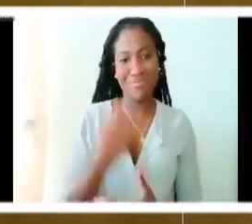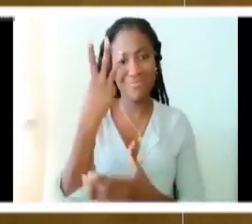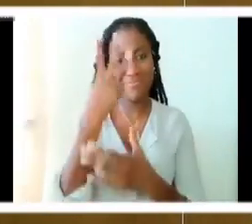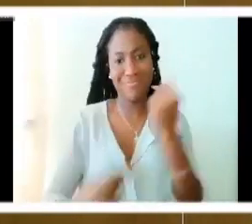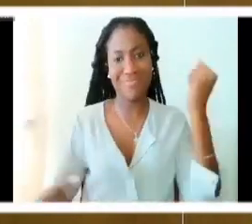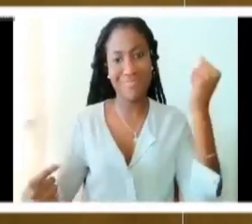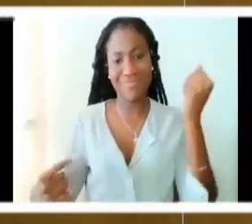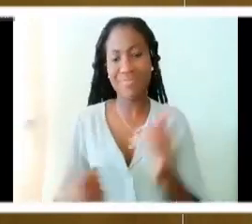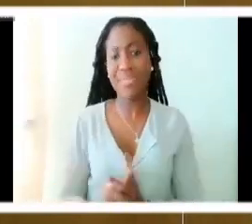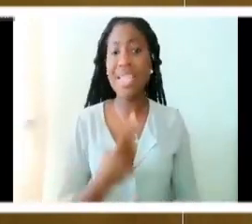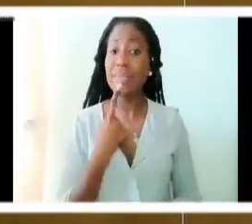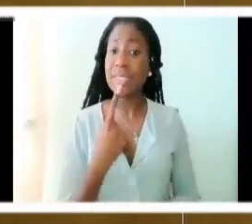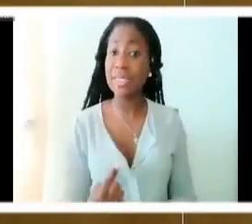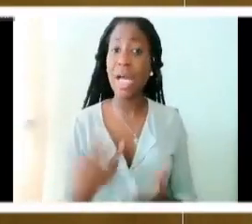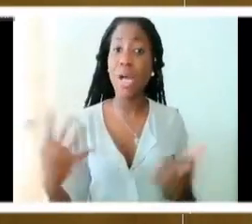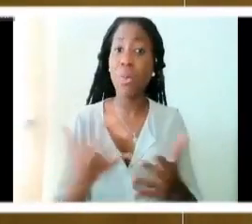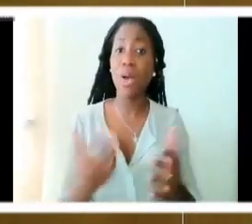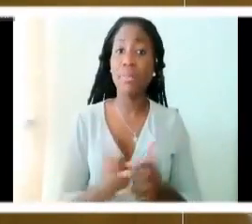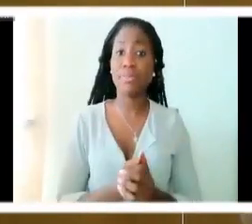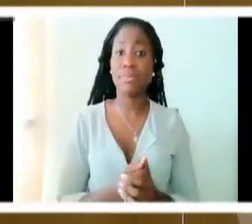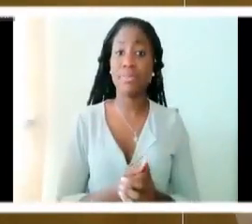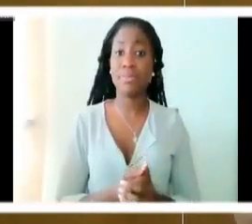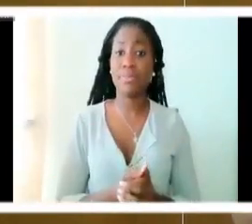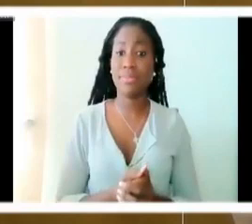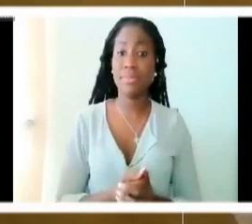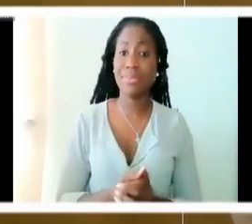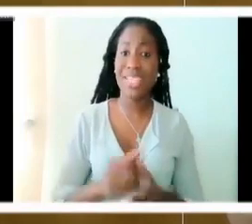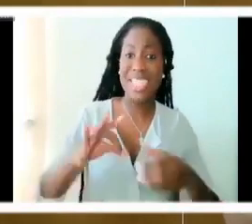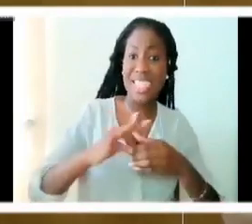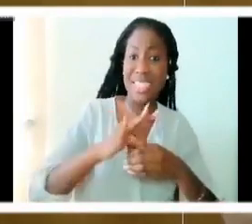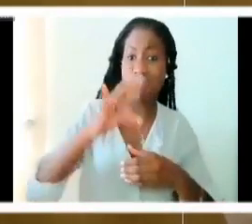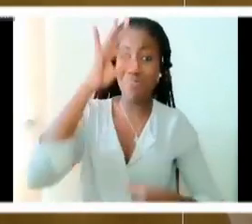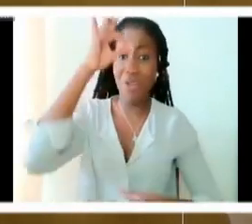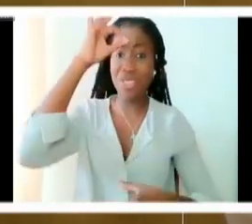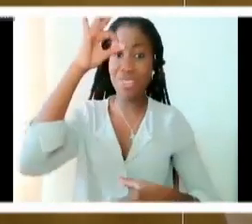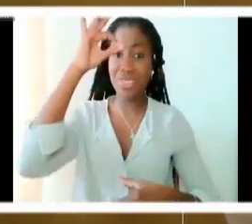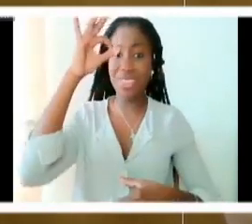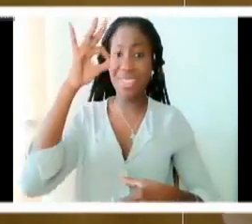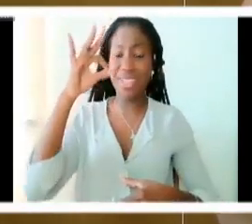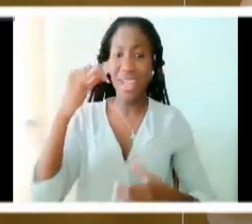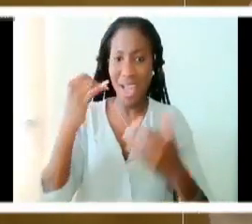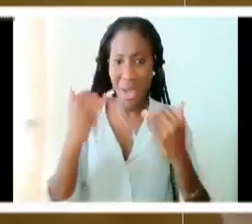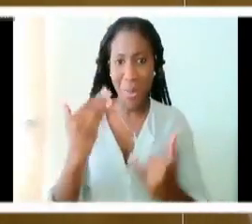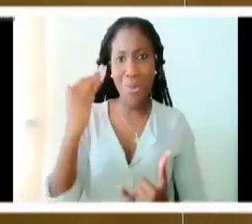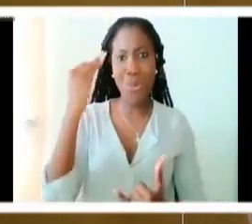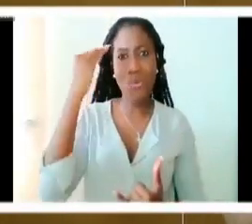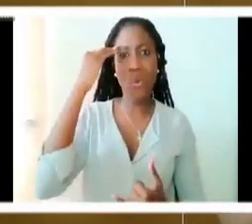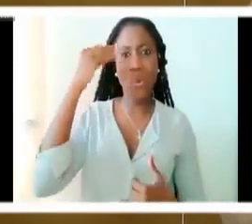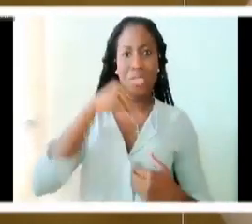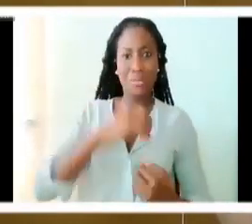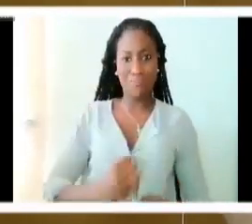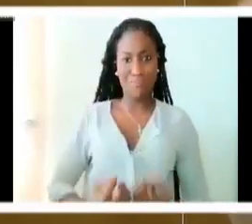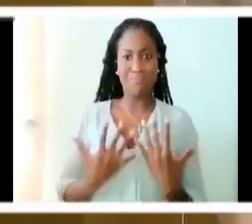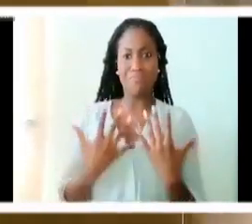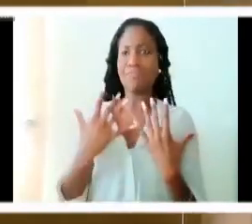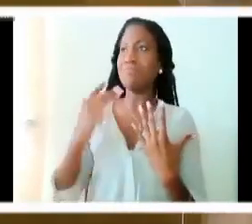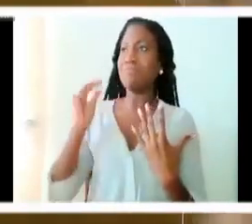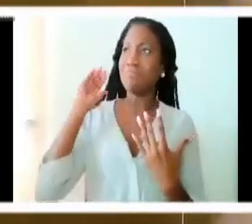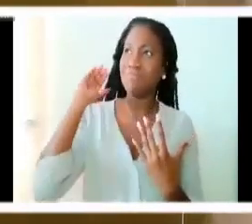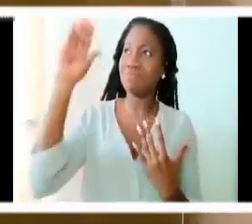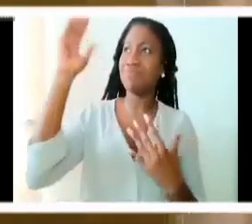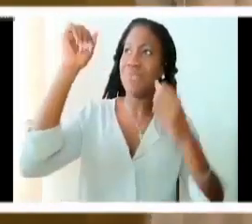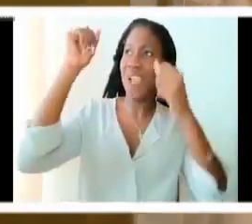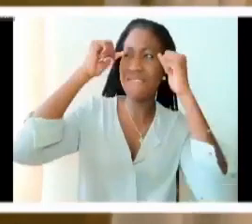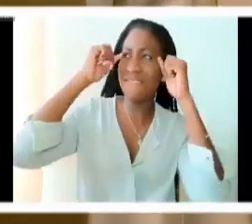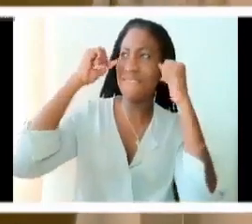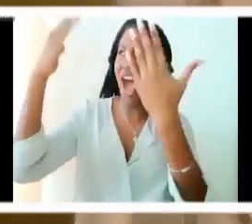says and it is the Spirit that makes us cry out Abba, Father. That it is not just that there is a